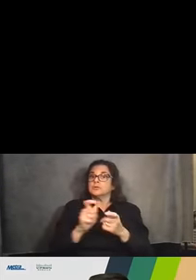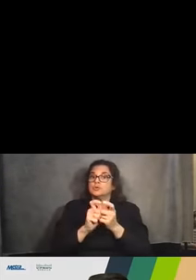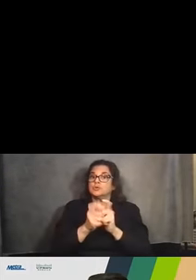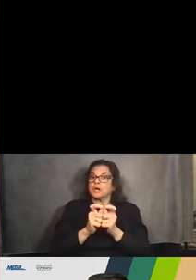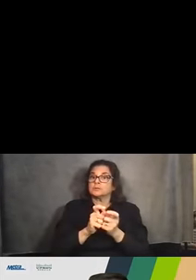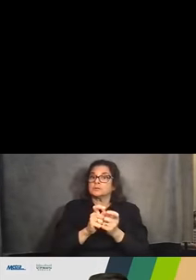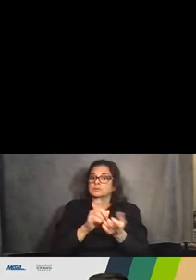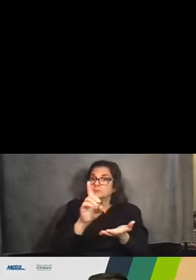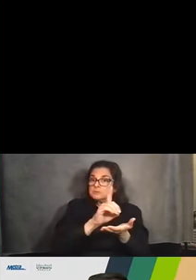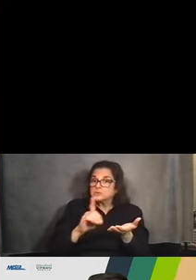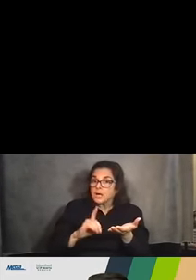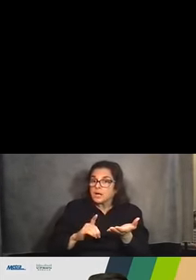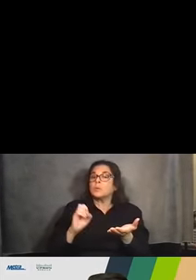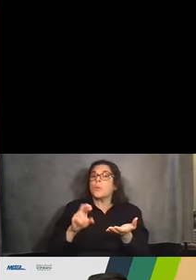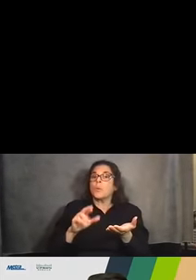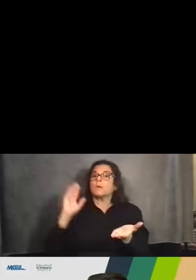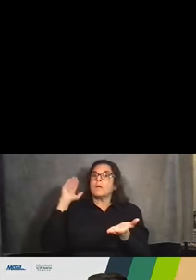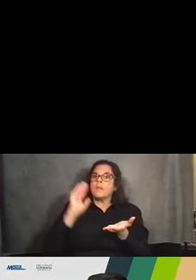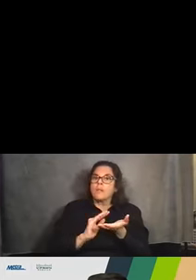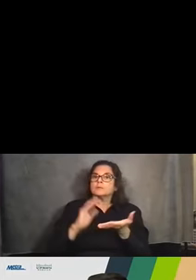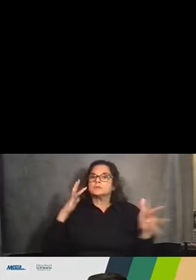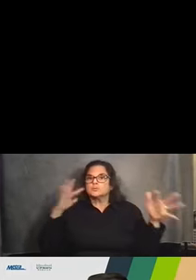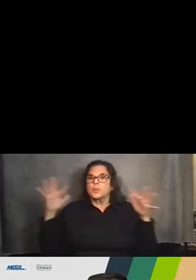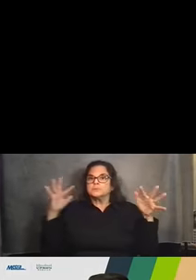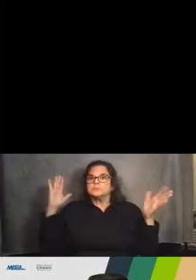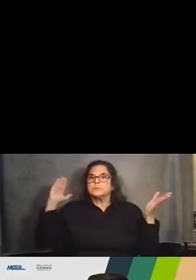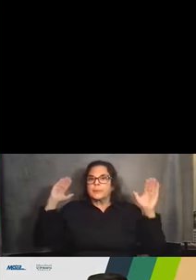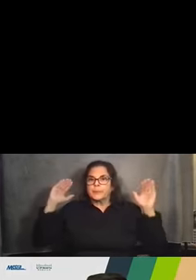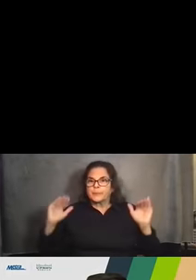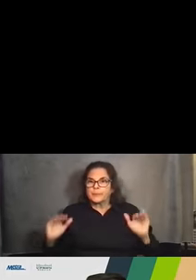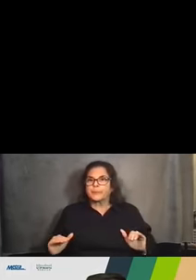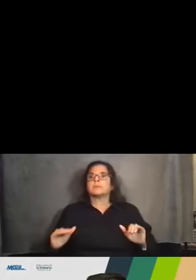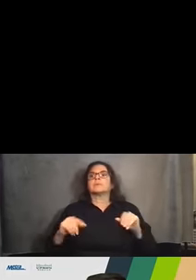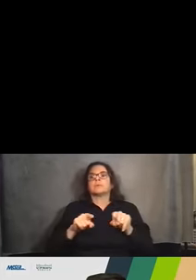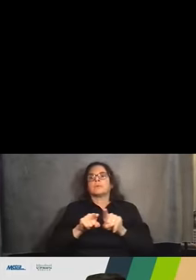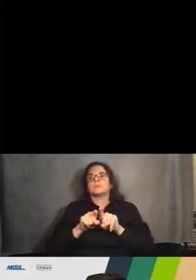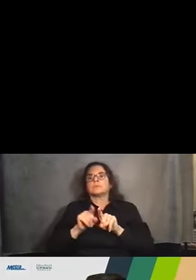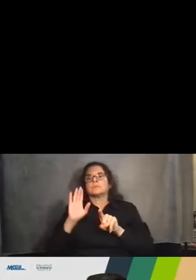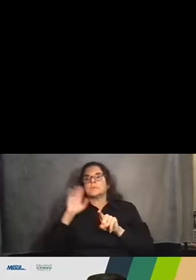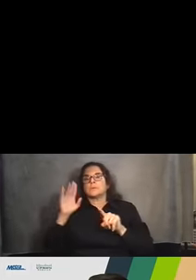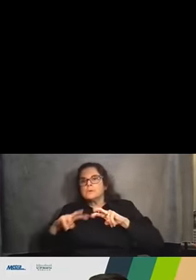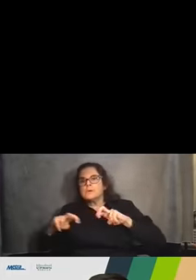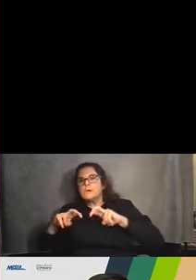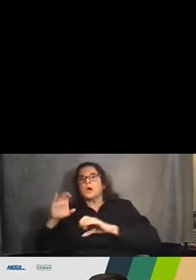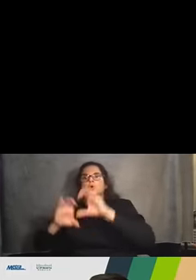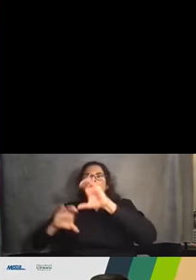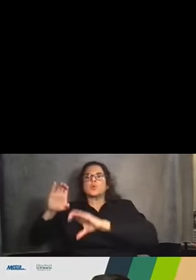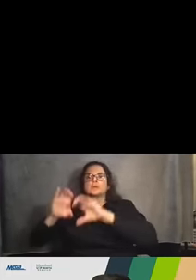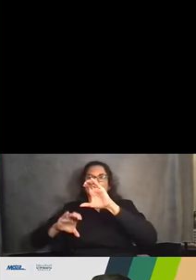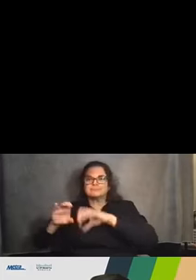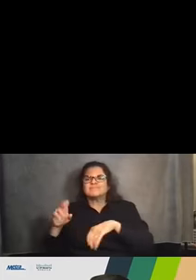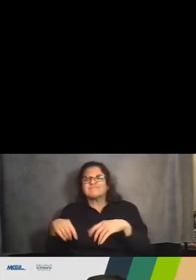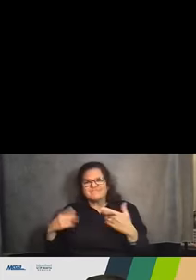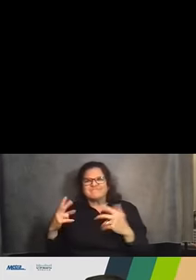be considered to minimize those noise levels. There's also an assessment of construction-related noise as part of this process.